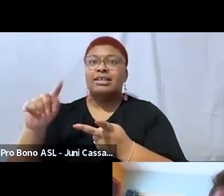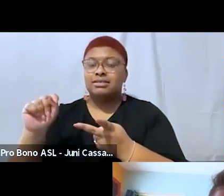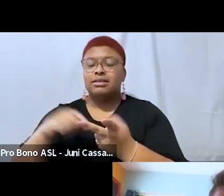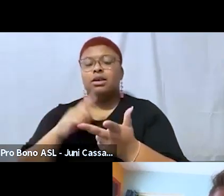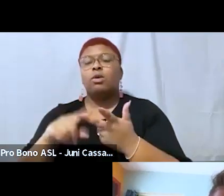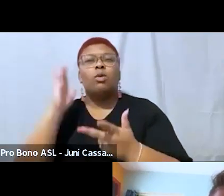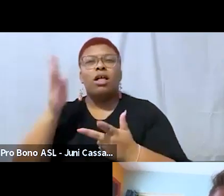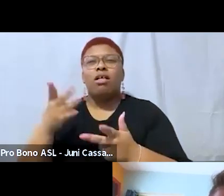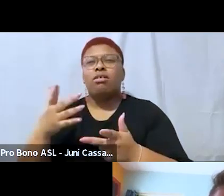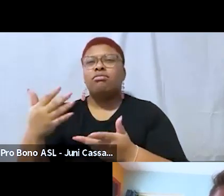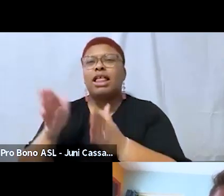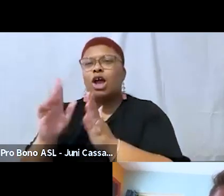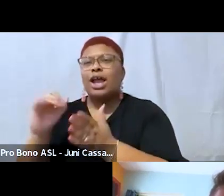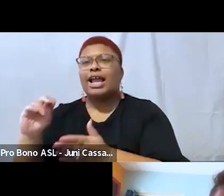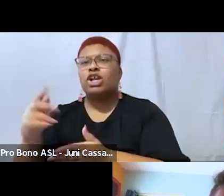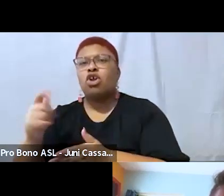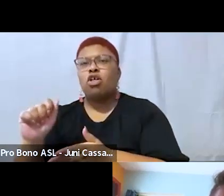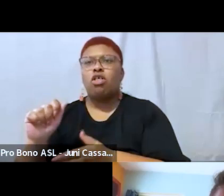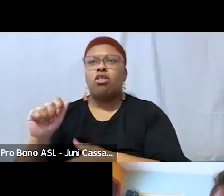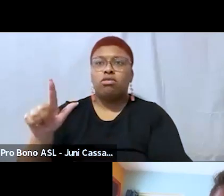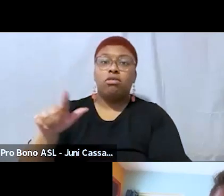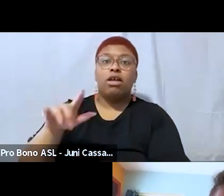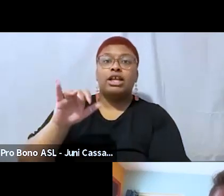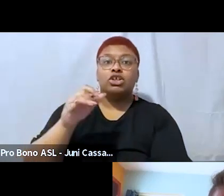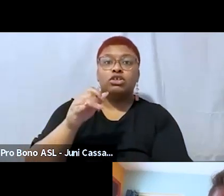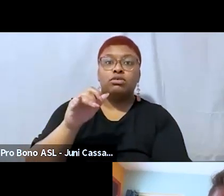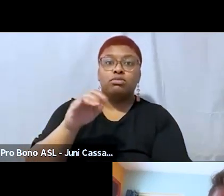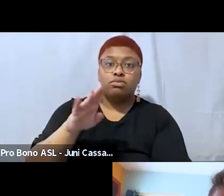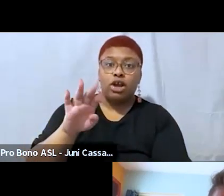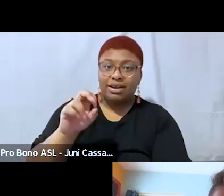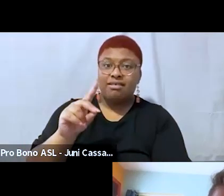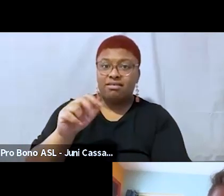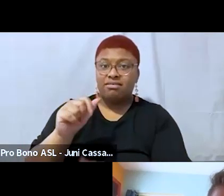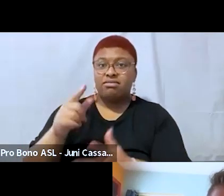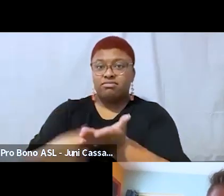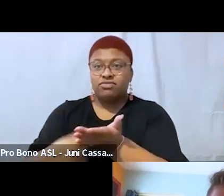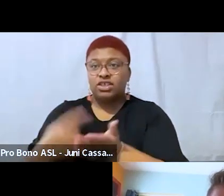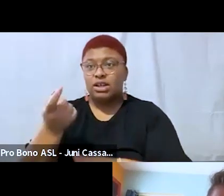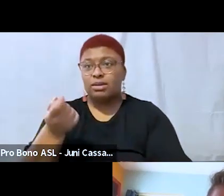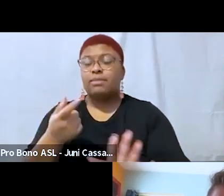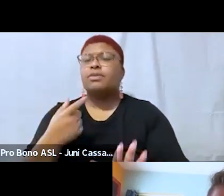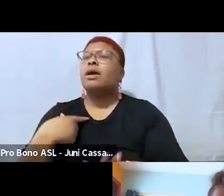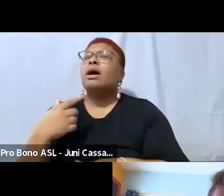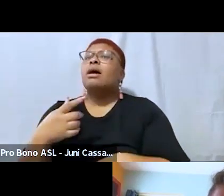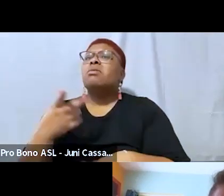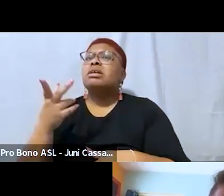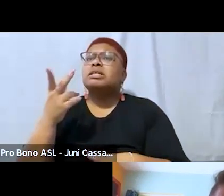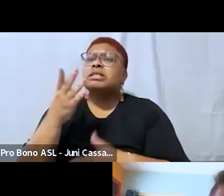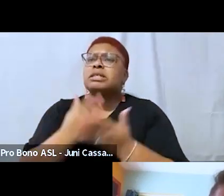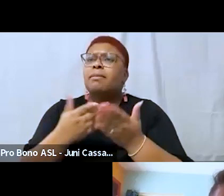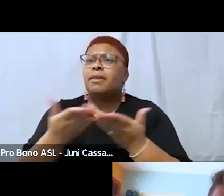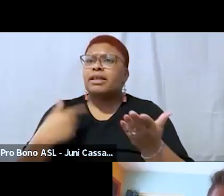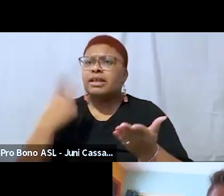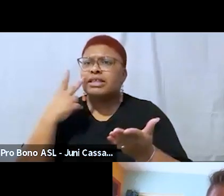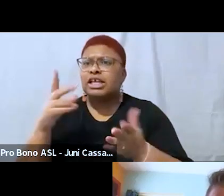um i want to share a couple things uh from my historical knowledge and from things i see floating by in the chat um barbara